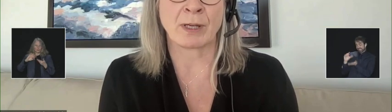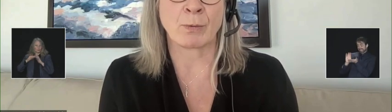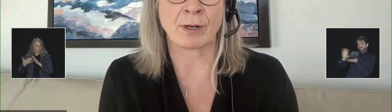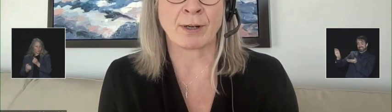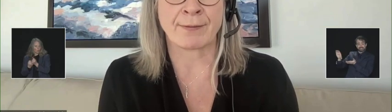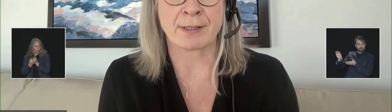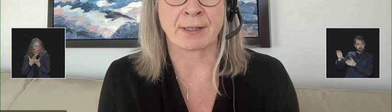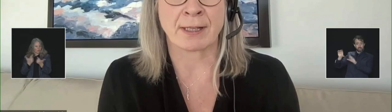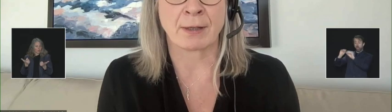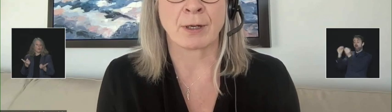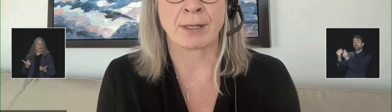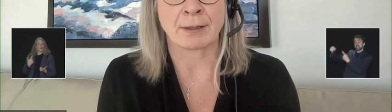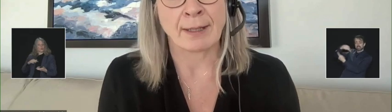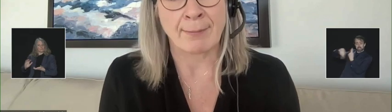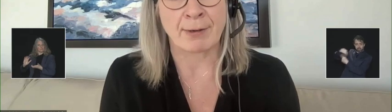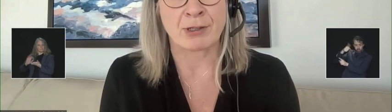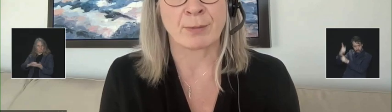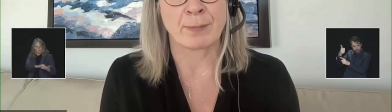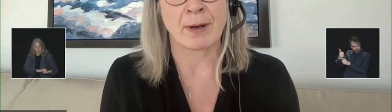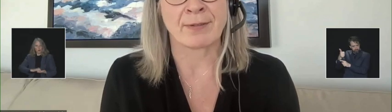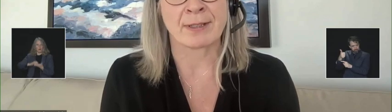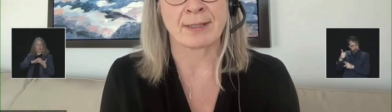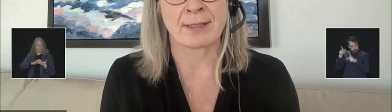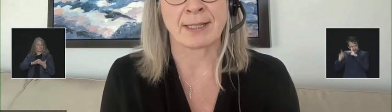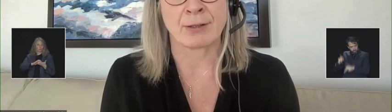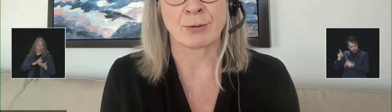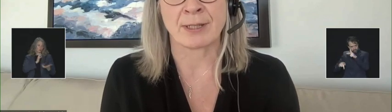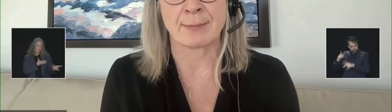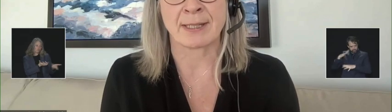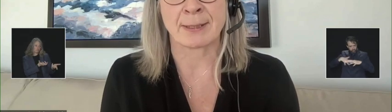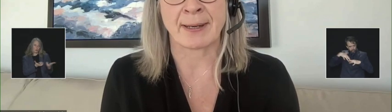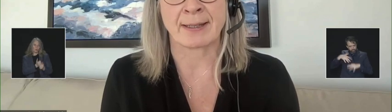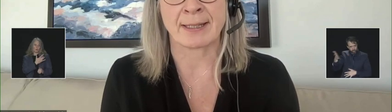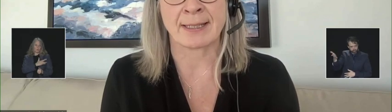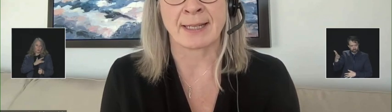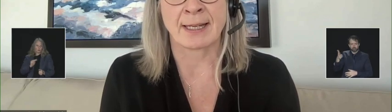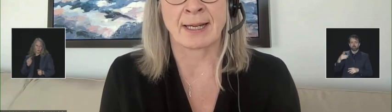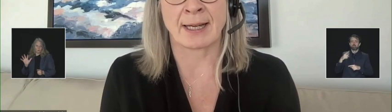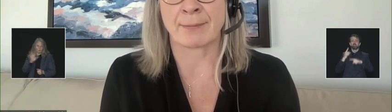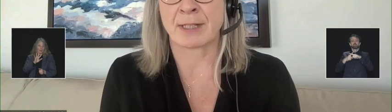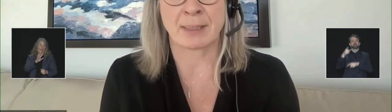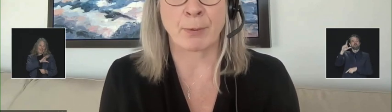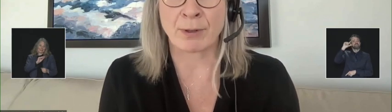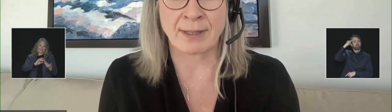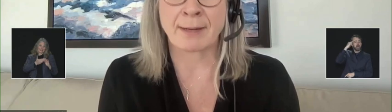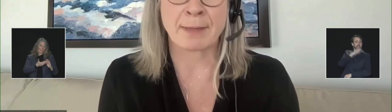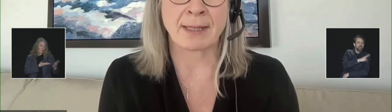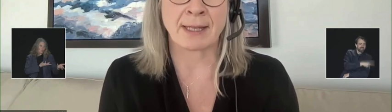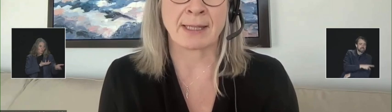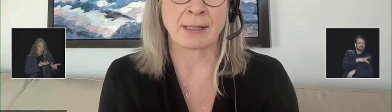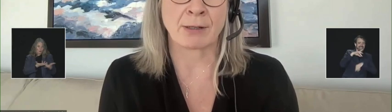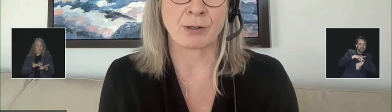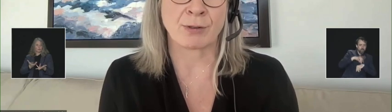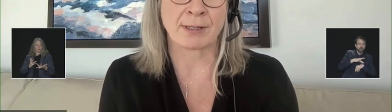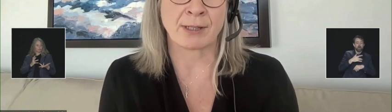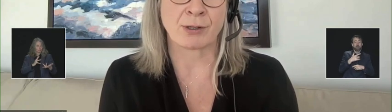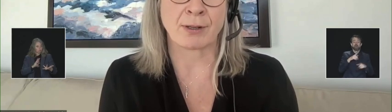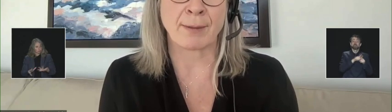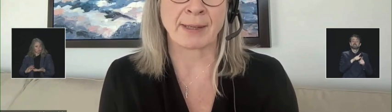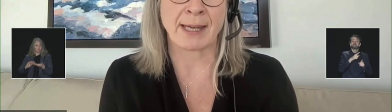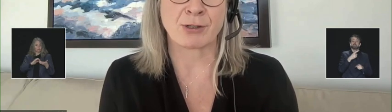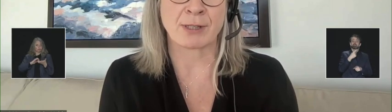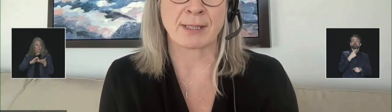we work, obviously, in collaboration with provinces and territories and municipalities to support them and their